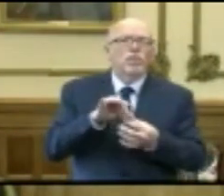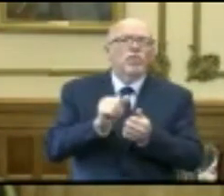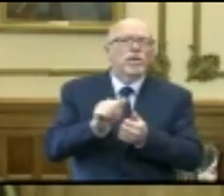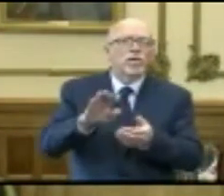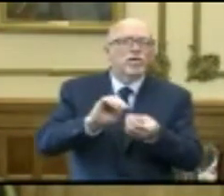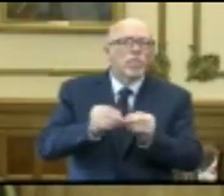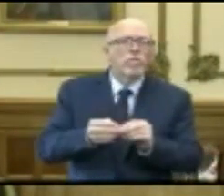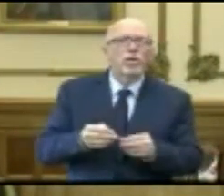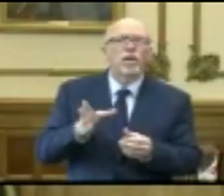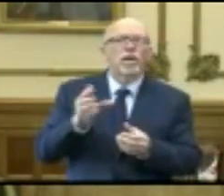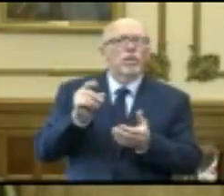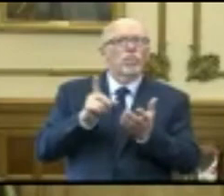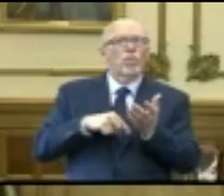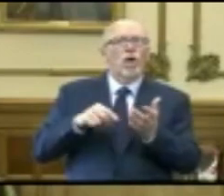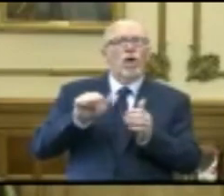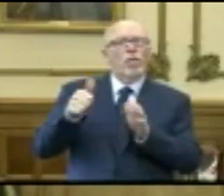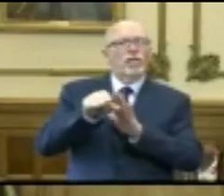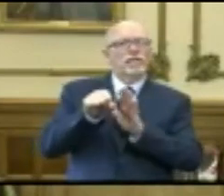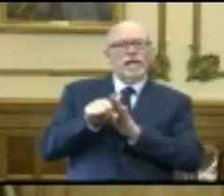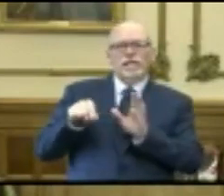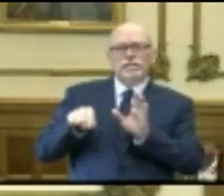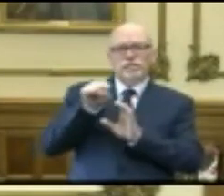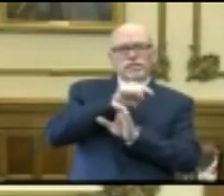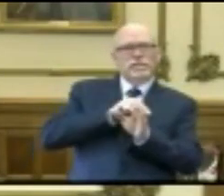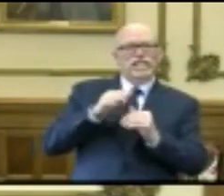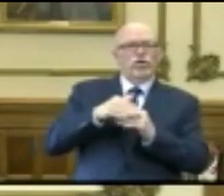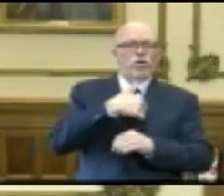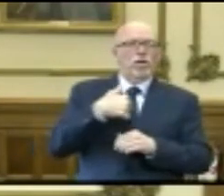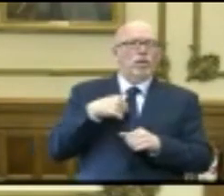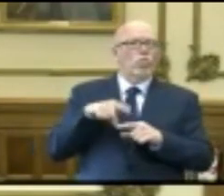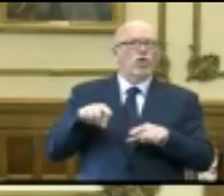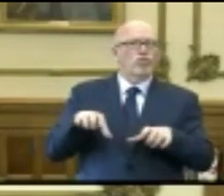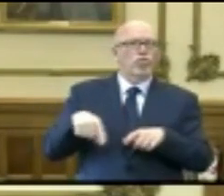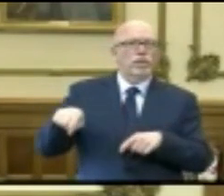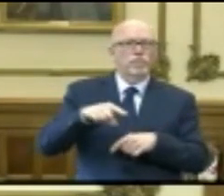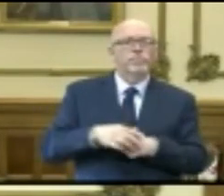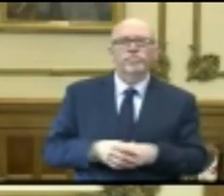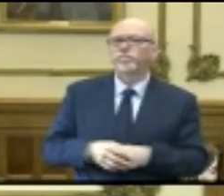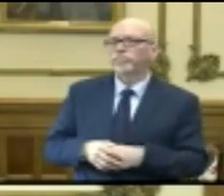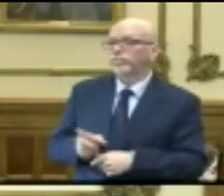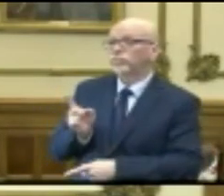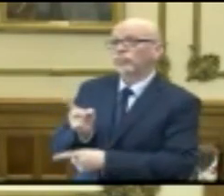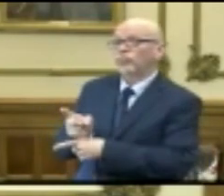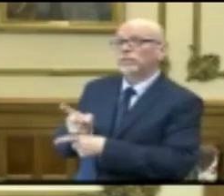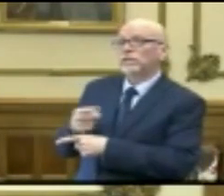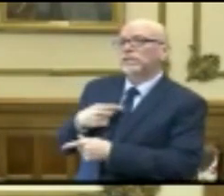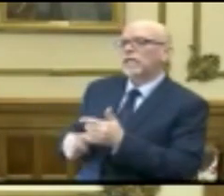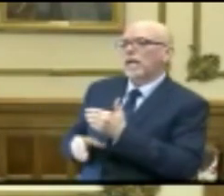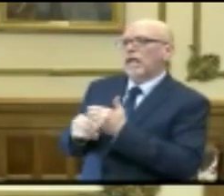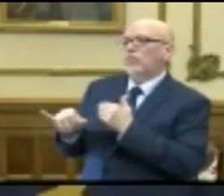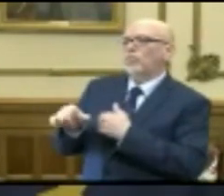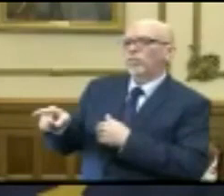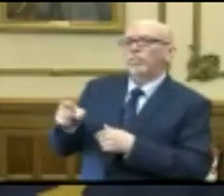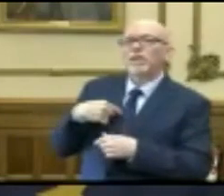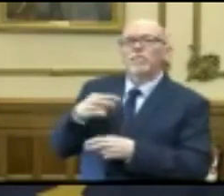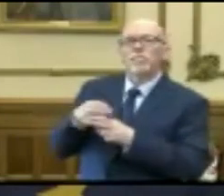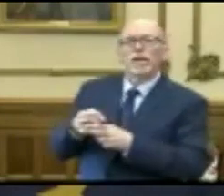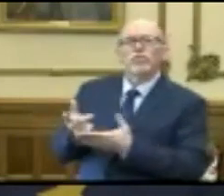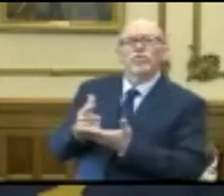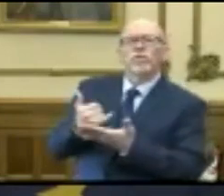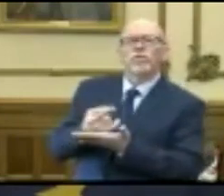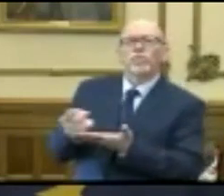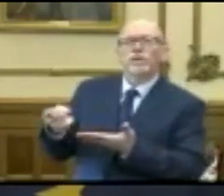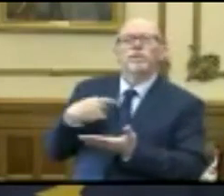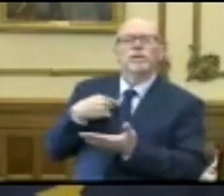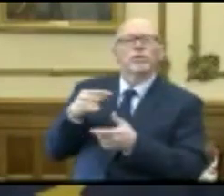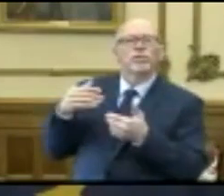numbers and what our surrounding states are doing. Yeah, and I would just add to that. As I mentioned earlier this week, I'm